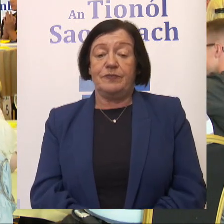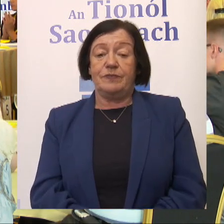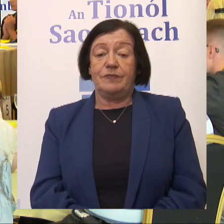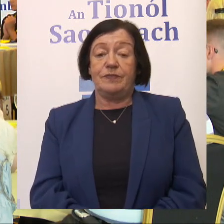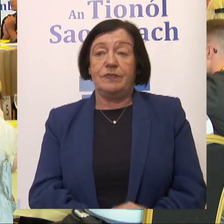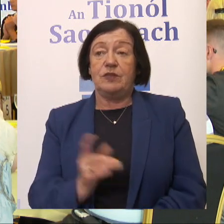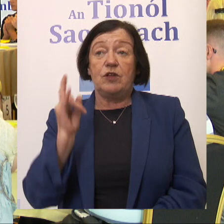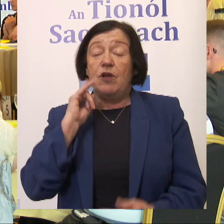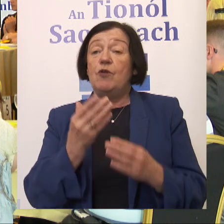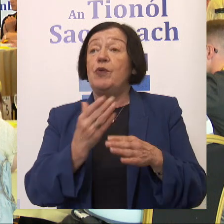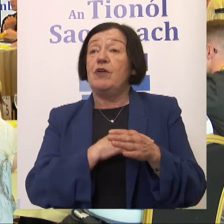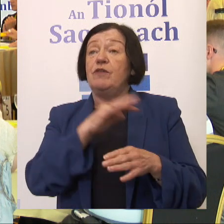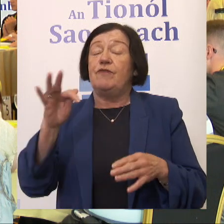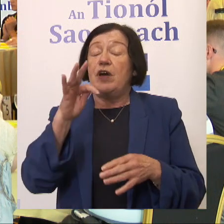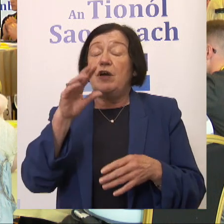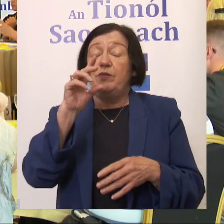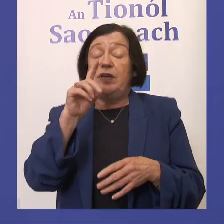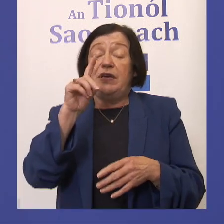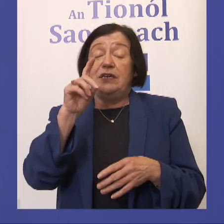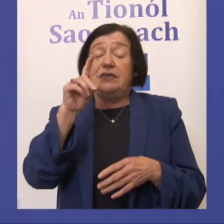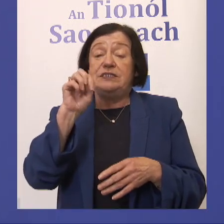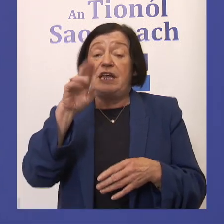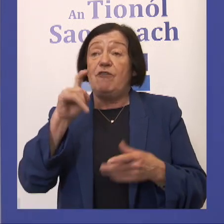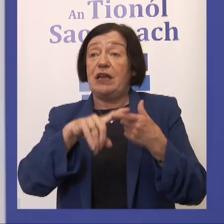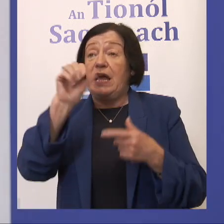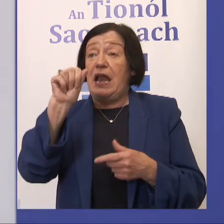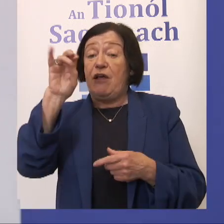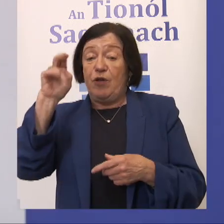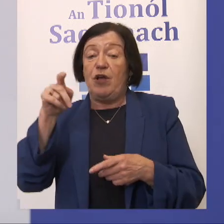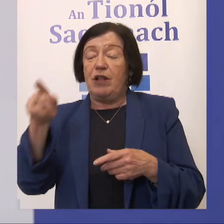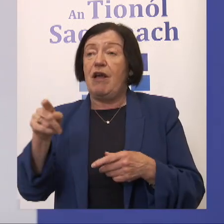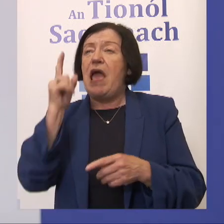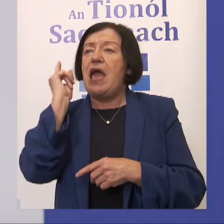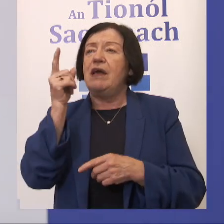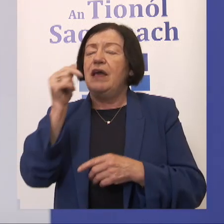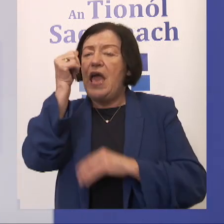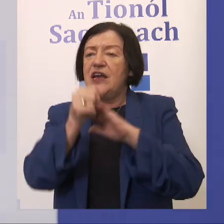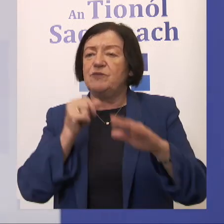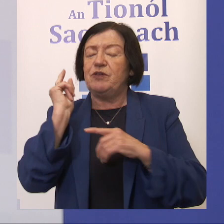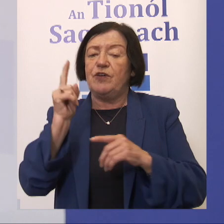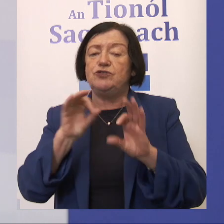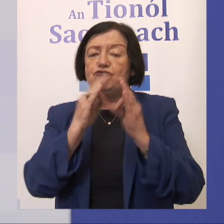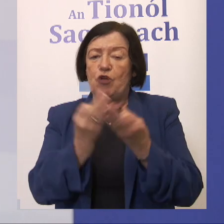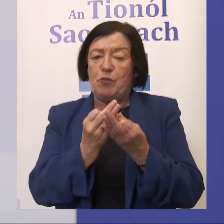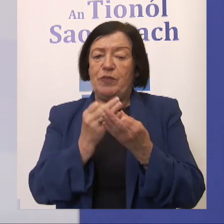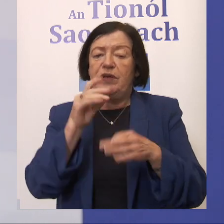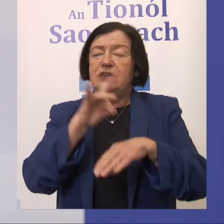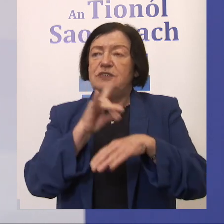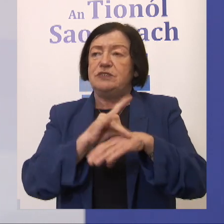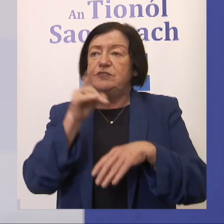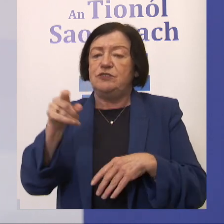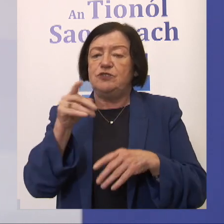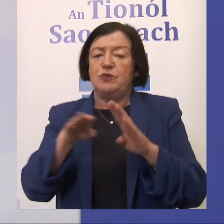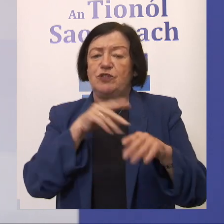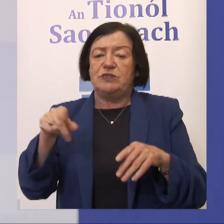We heard everyone from Breida and from Derek, so to our expert advisory group and with Dr Jane Suter as well, who's with us this